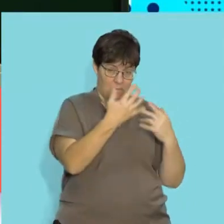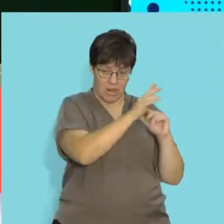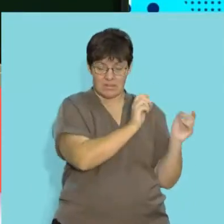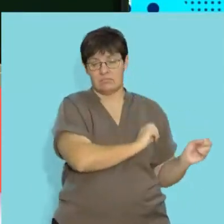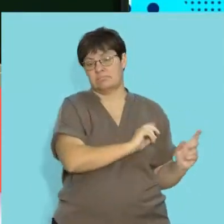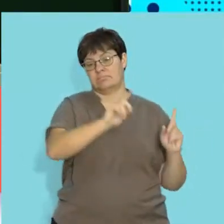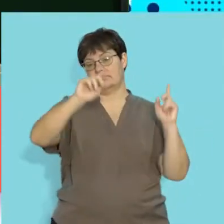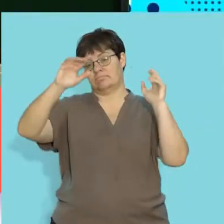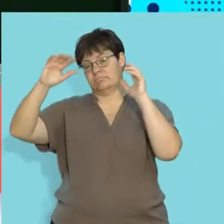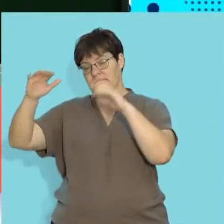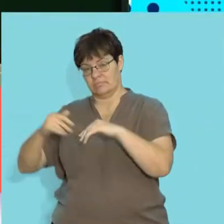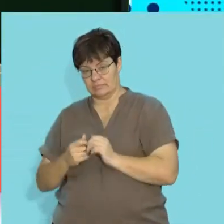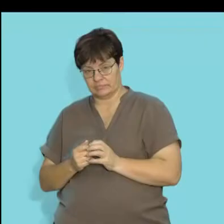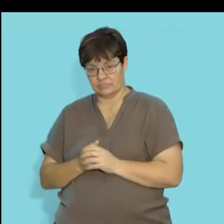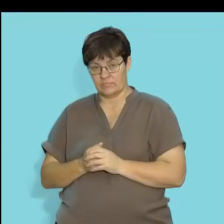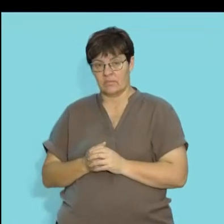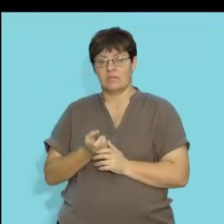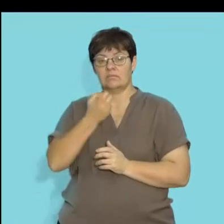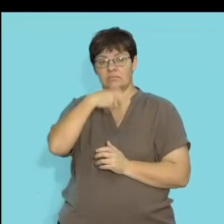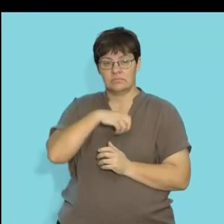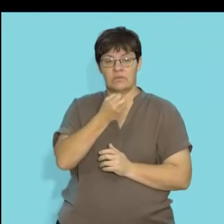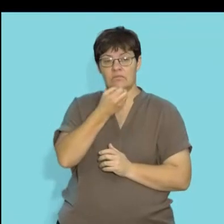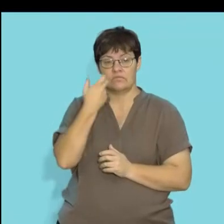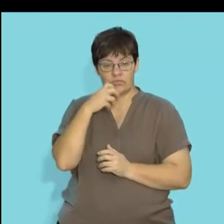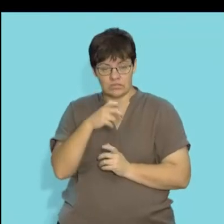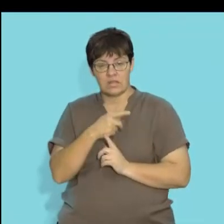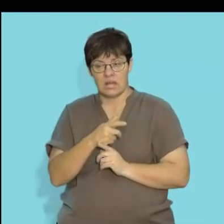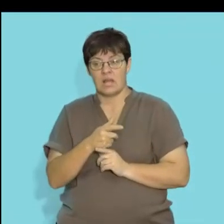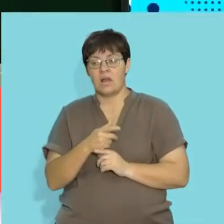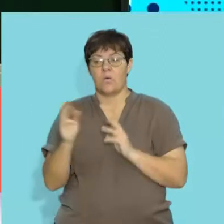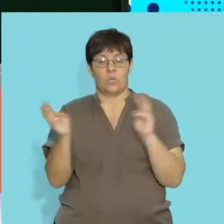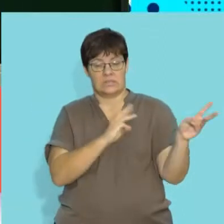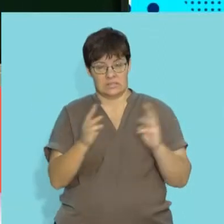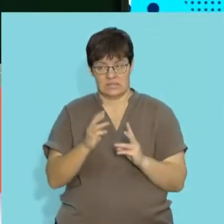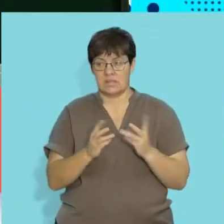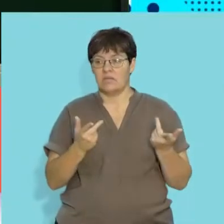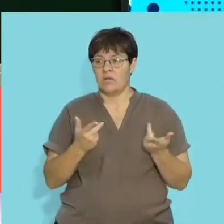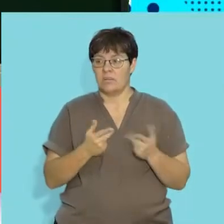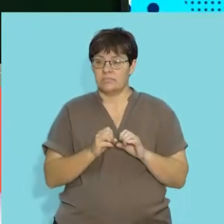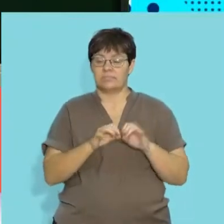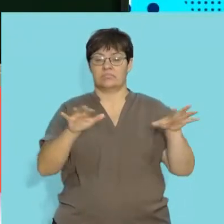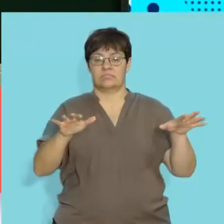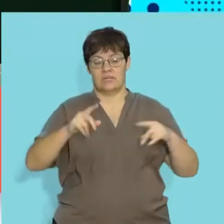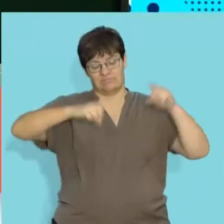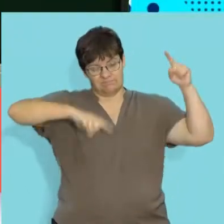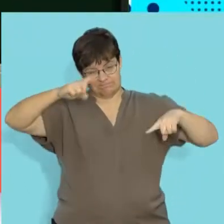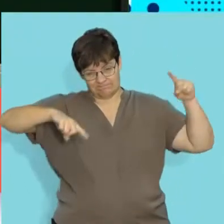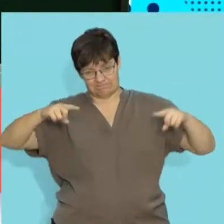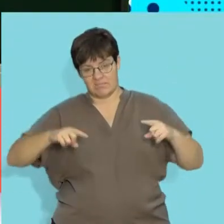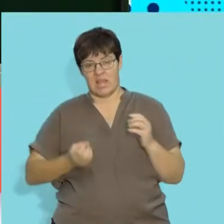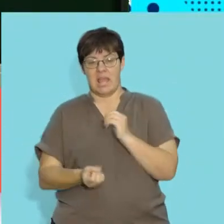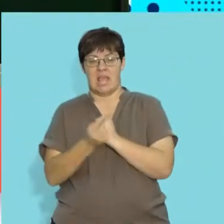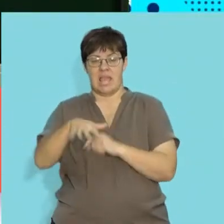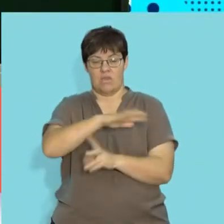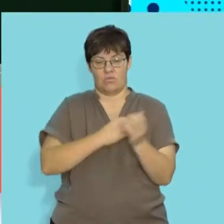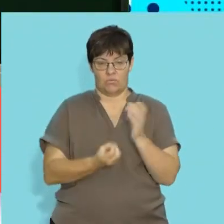plant that is produced there. Fruits are often your swallow fruits often carried by wind and this allows for the dispersal of plants into a variety of